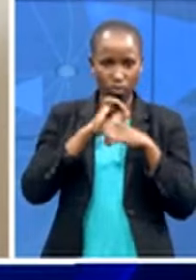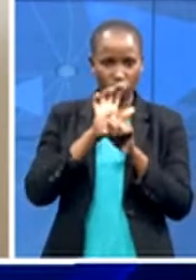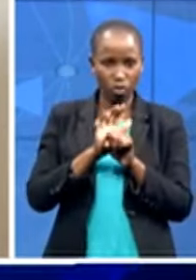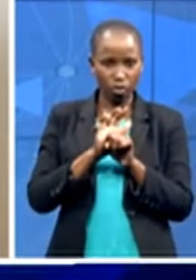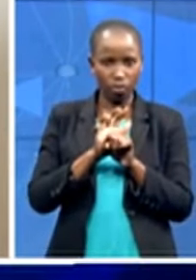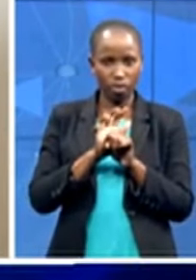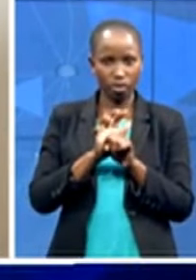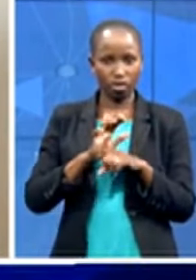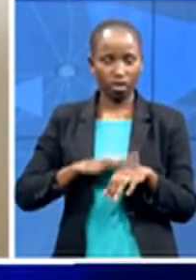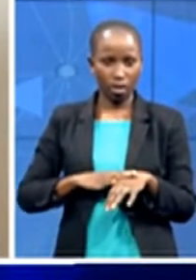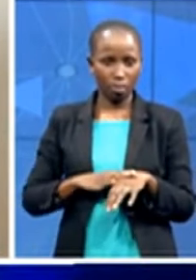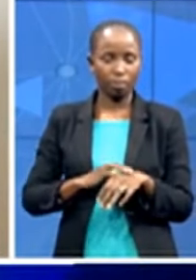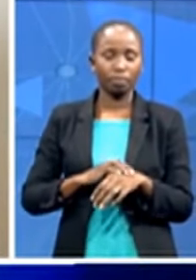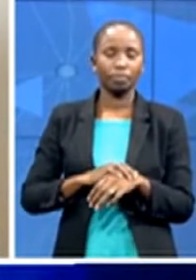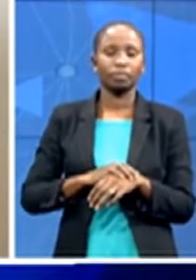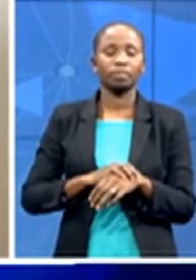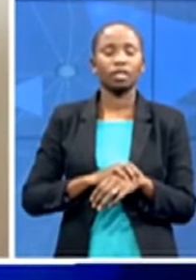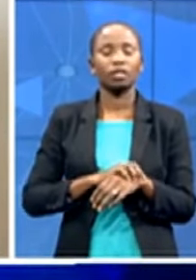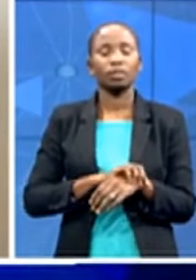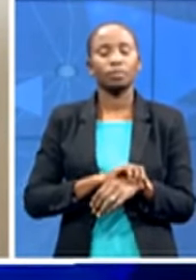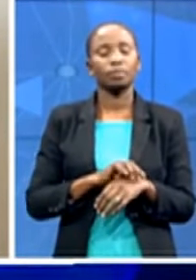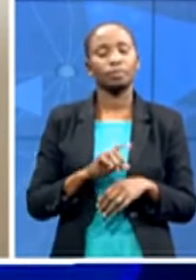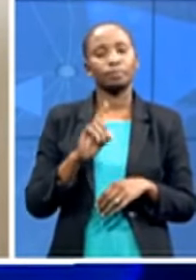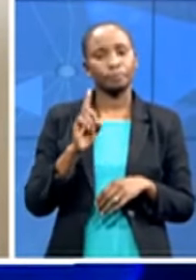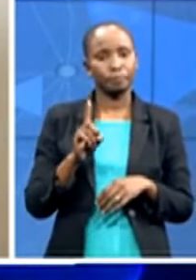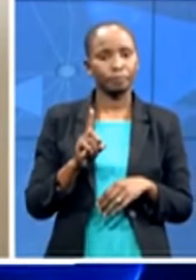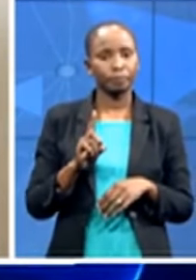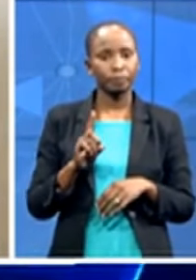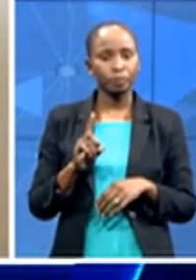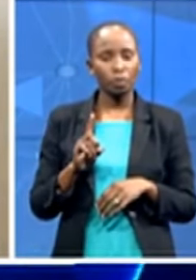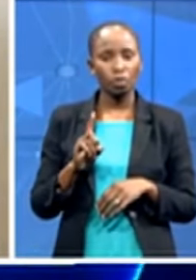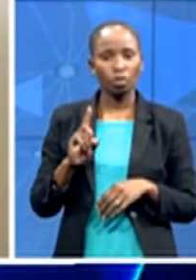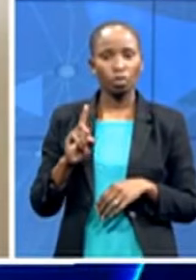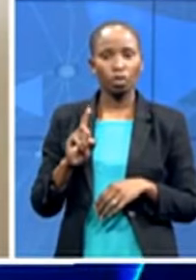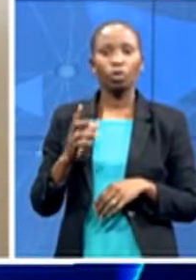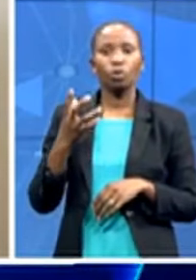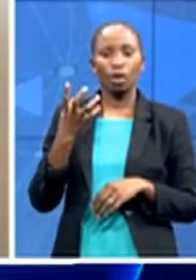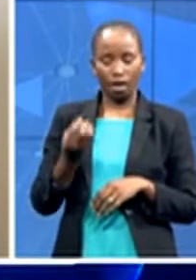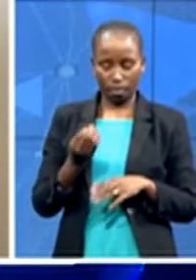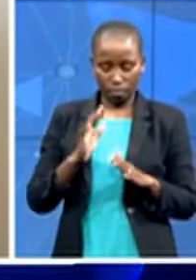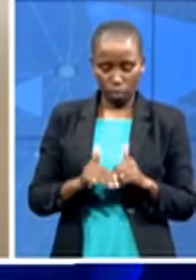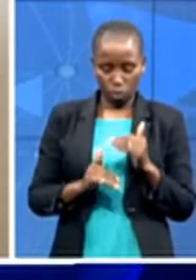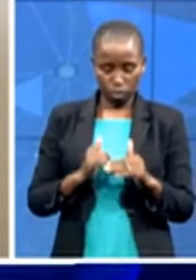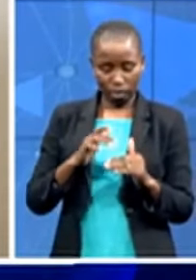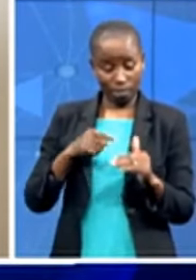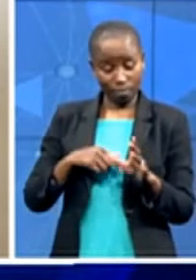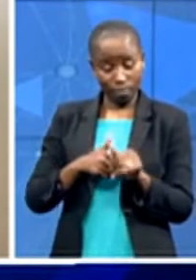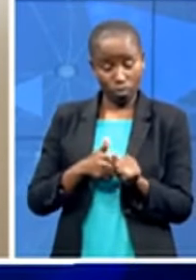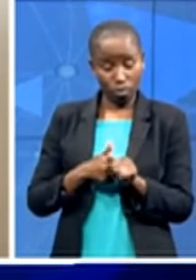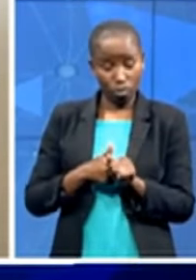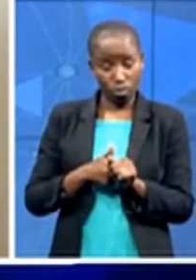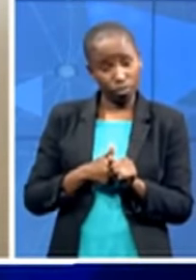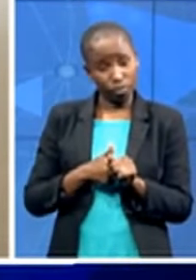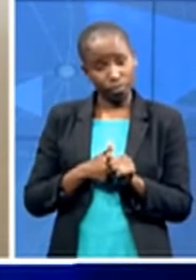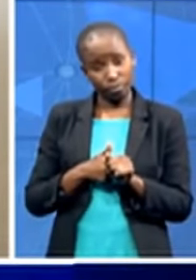with this is that um we we kind of have to follow a process where we let um one process feed